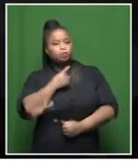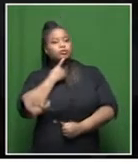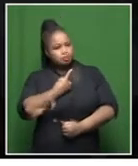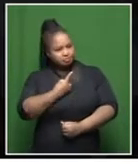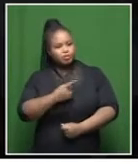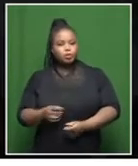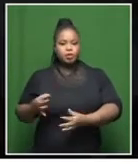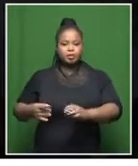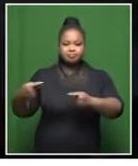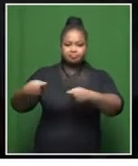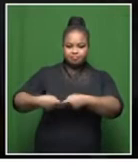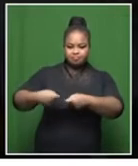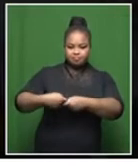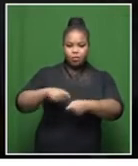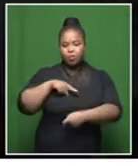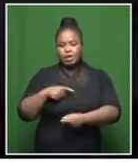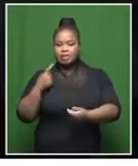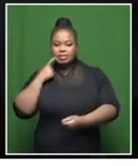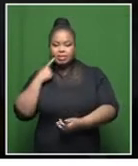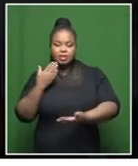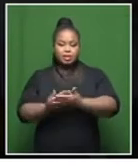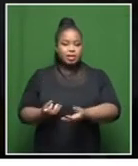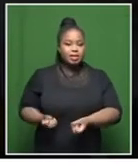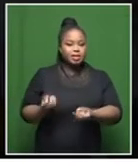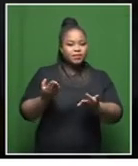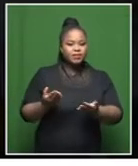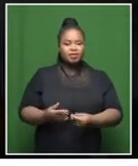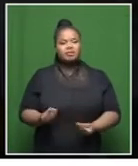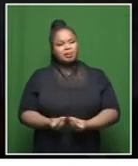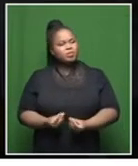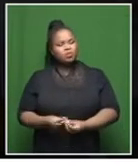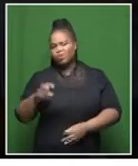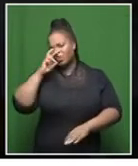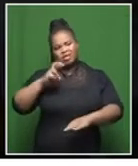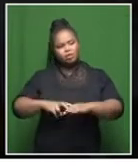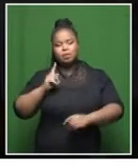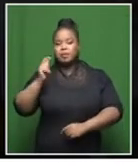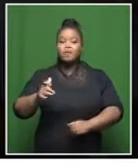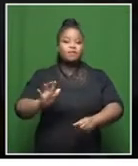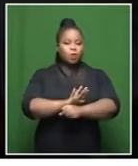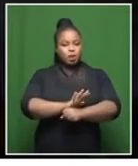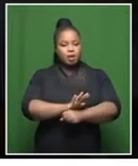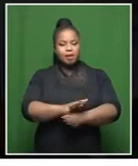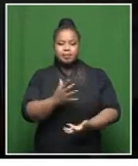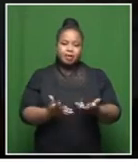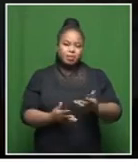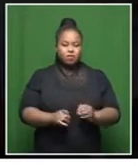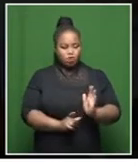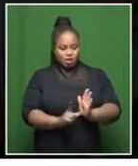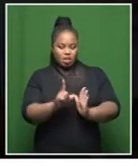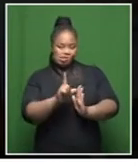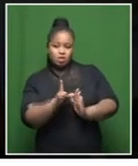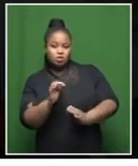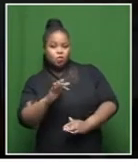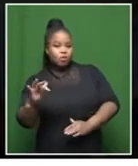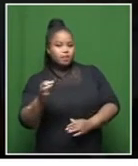our contribution is that there's at least a scale, that you don't have to pay the full scale, that at least the first couple of litres of water